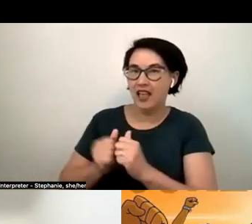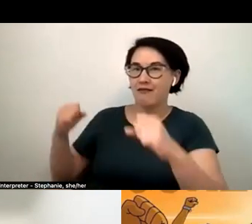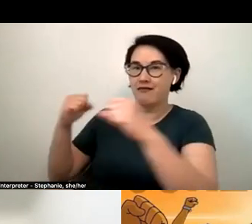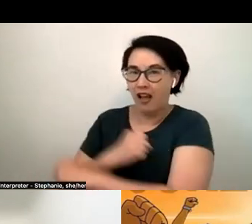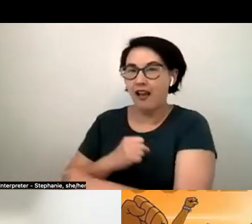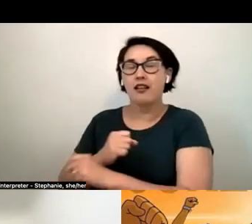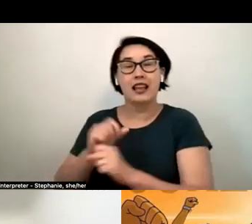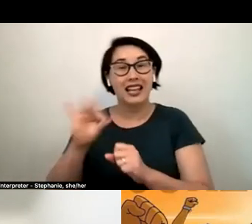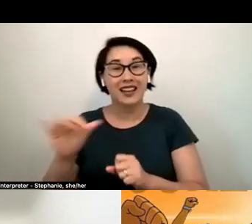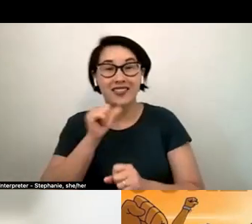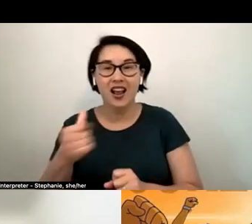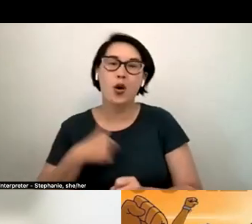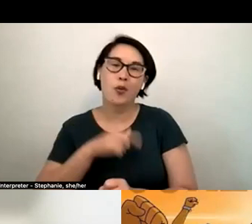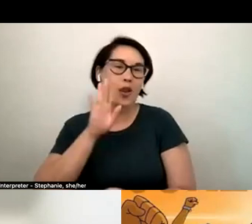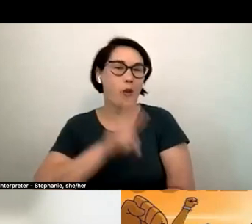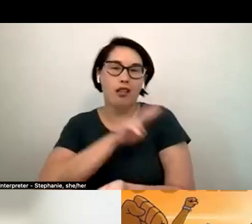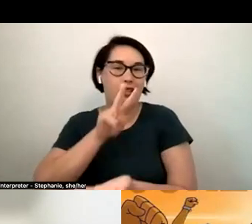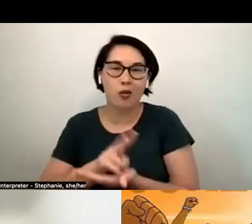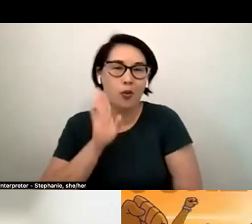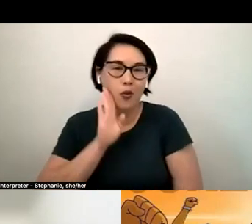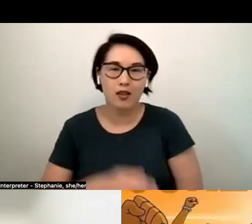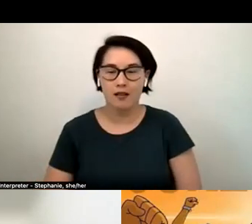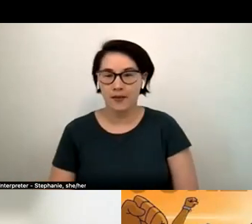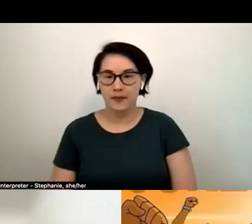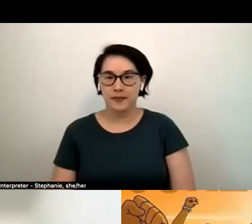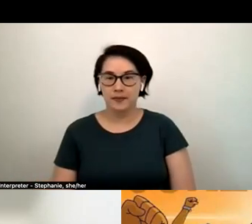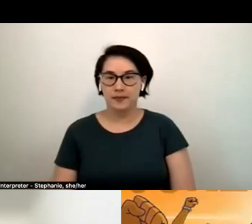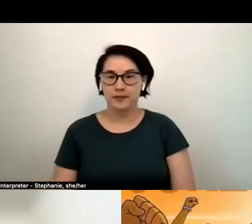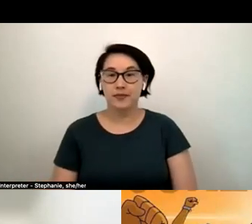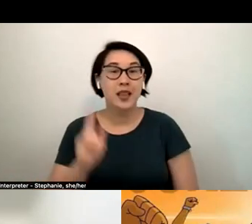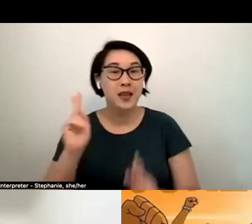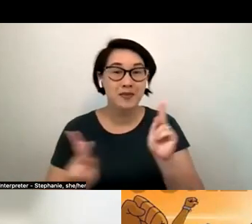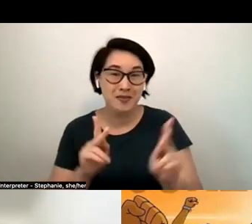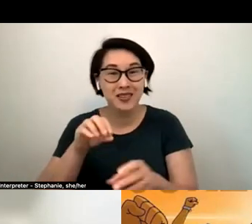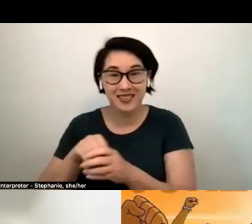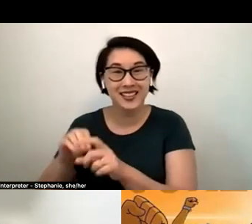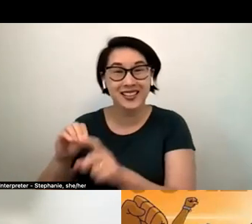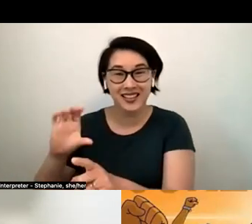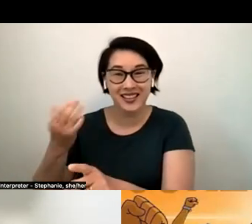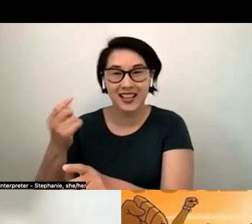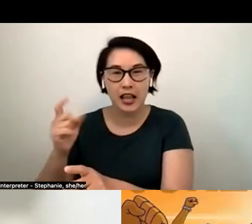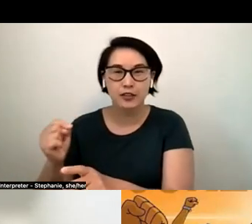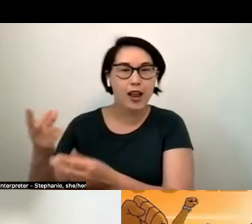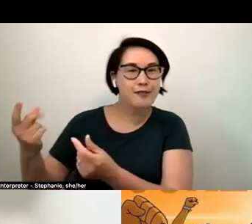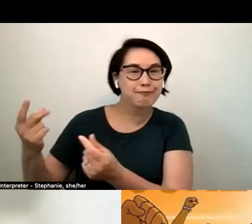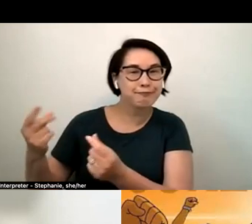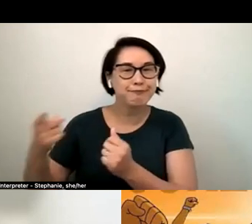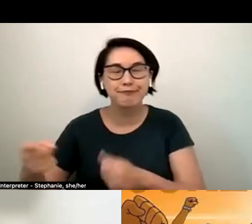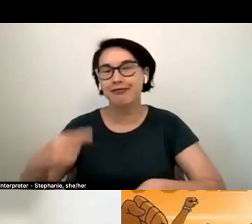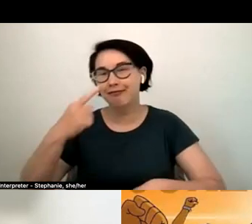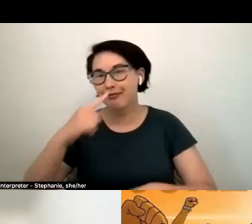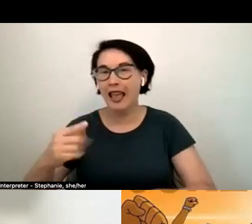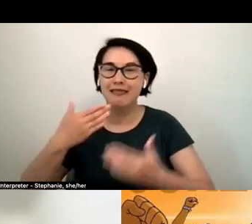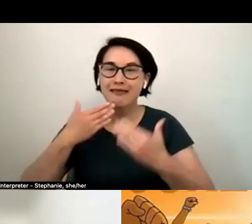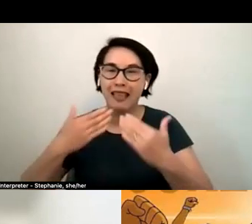a in the chat are snapping their fingers saying thank you um inviting dani or so if you have anything